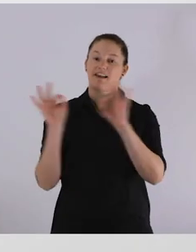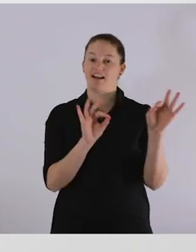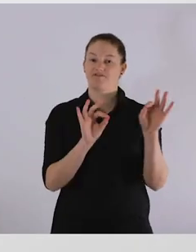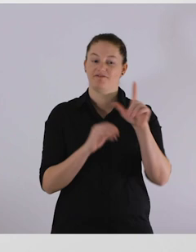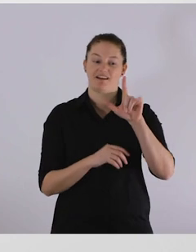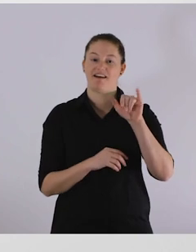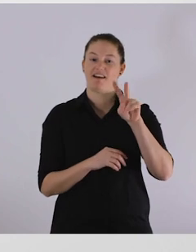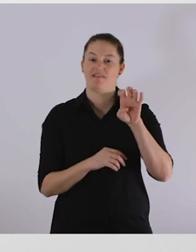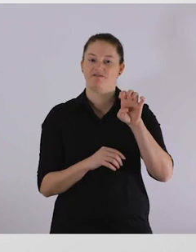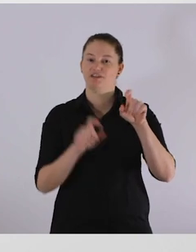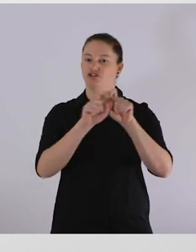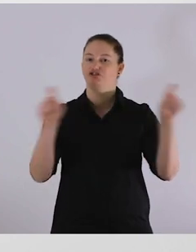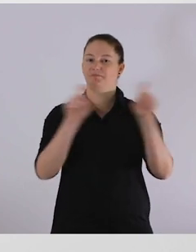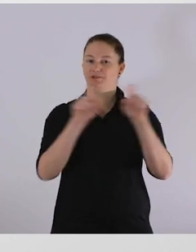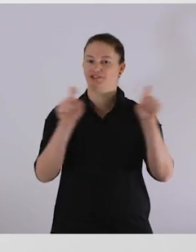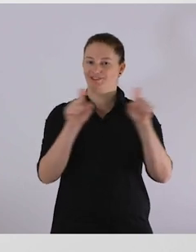Live captioning